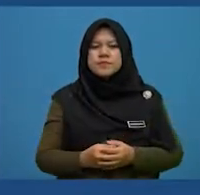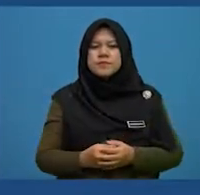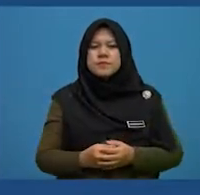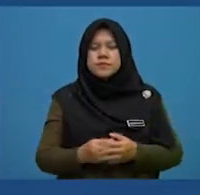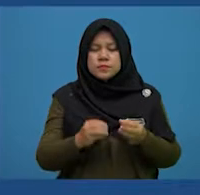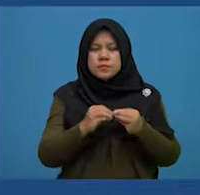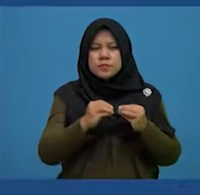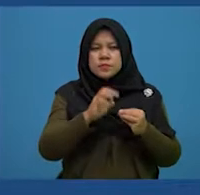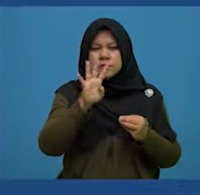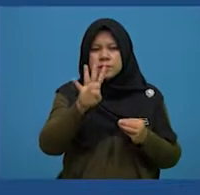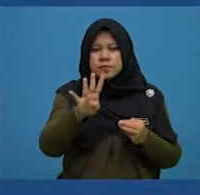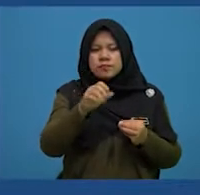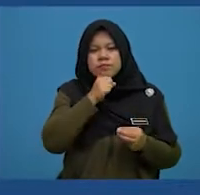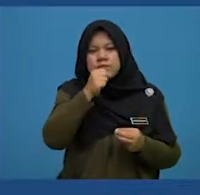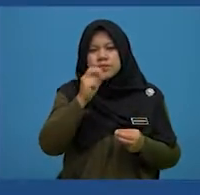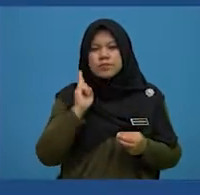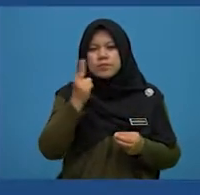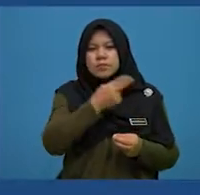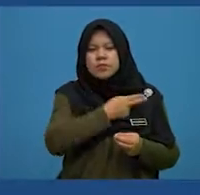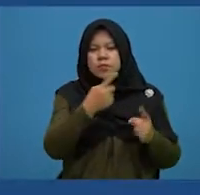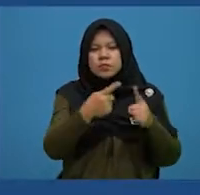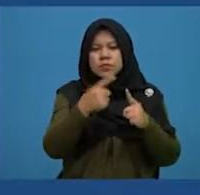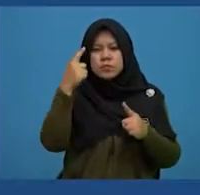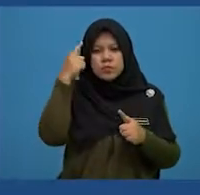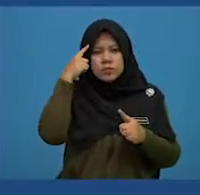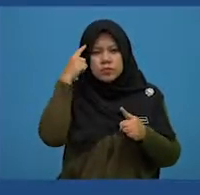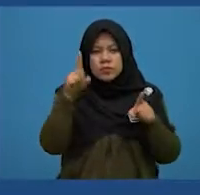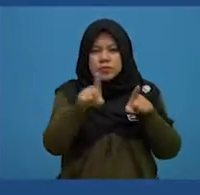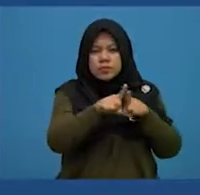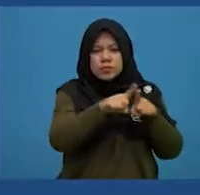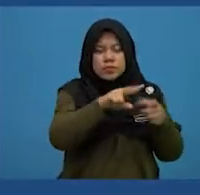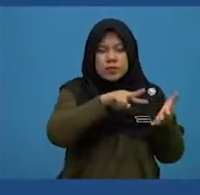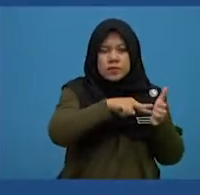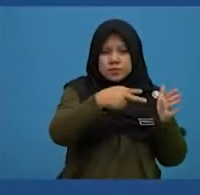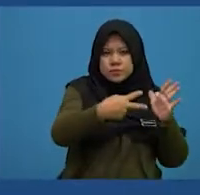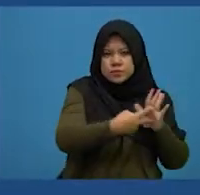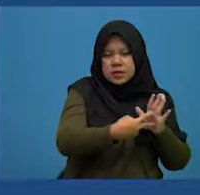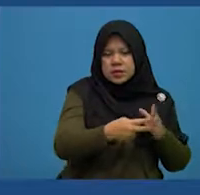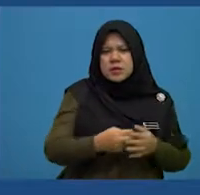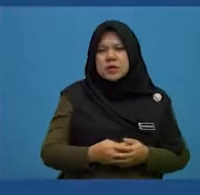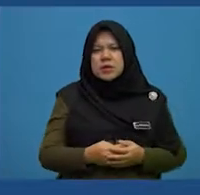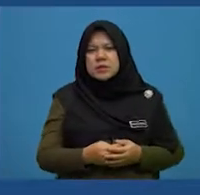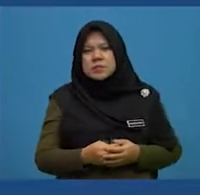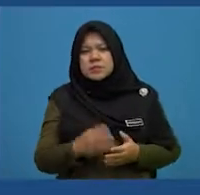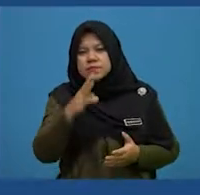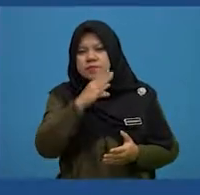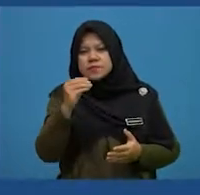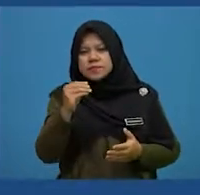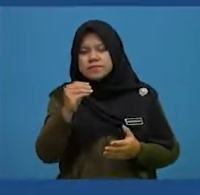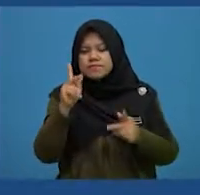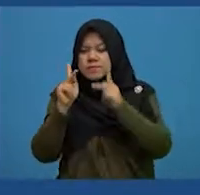Tip four asks us to think about synonyms, words that are similar in meaning and